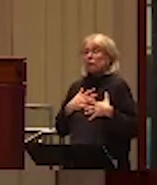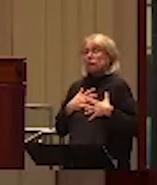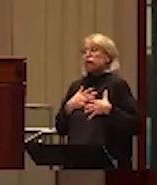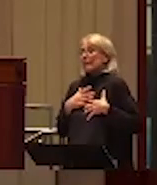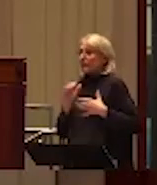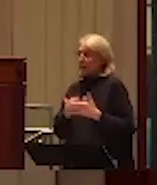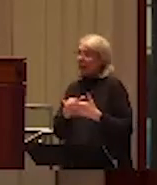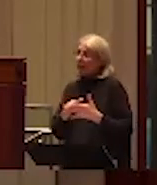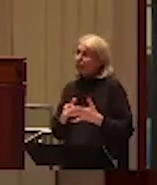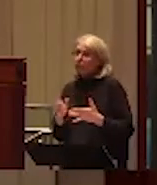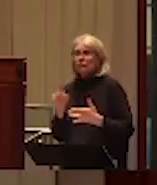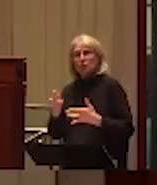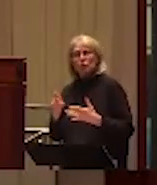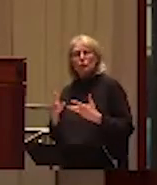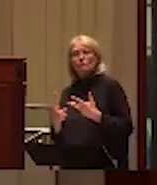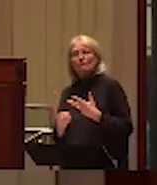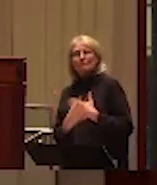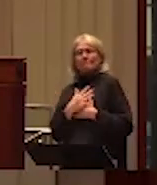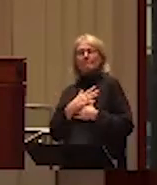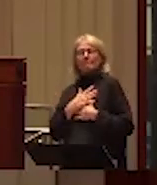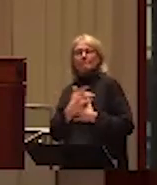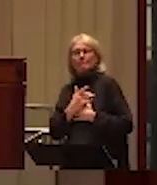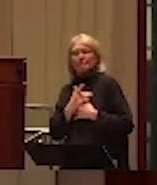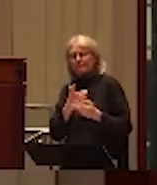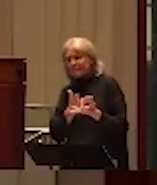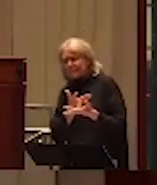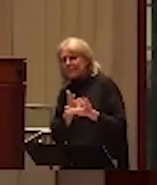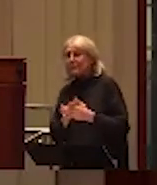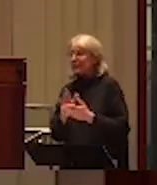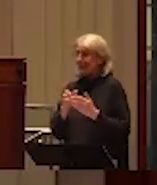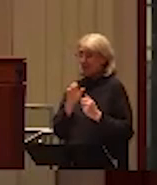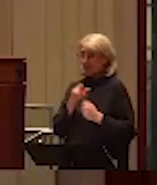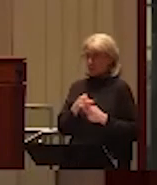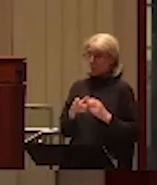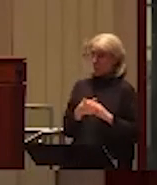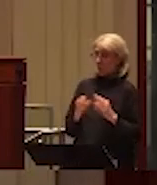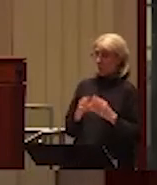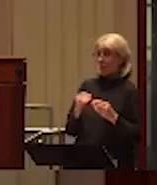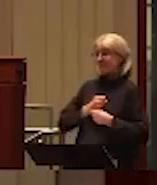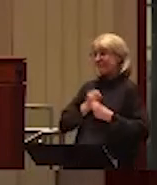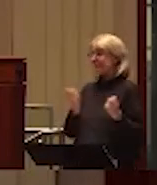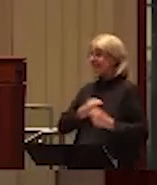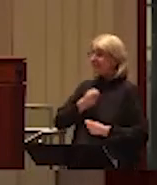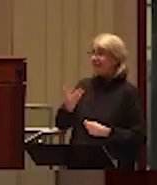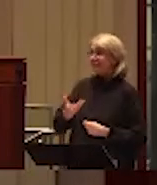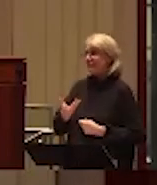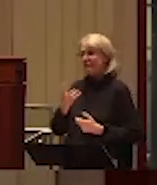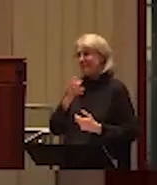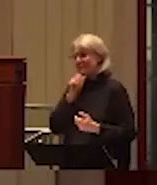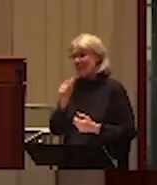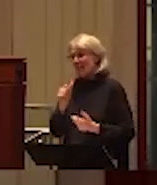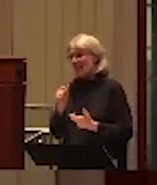But these stories aren't shared very often, and it's difficult. So I think some of the early work,